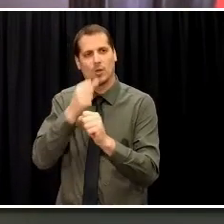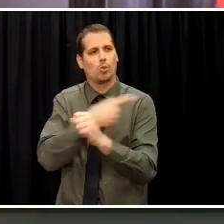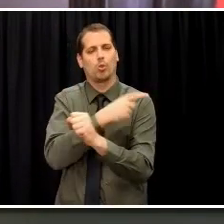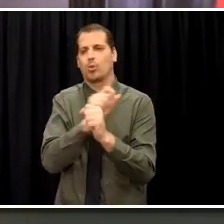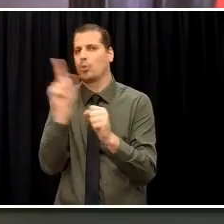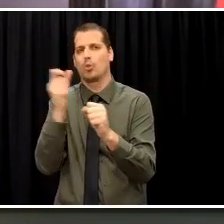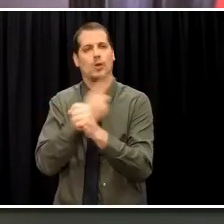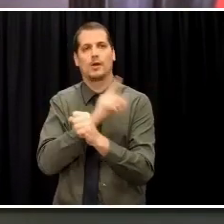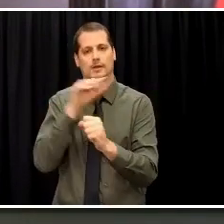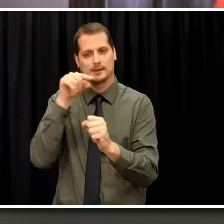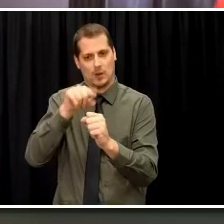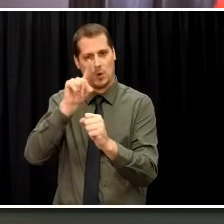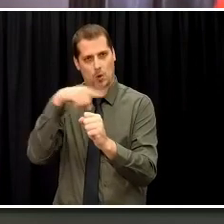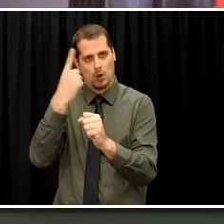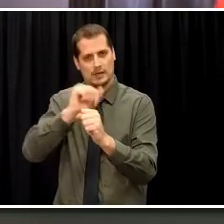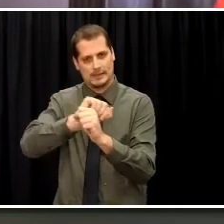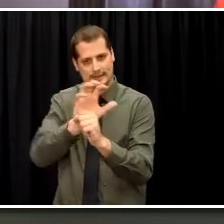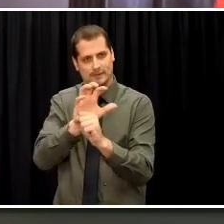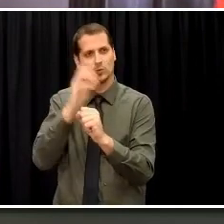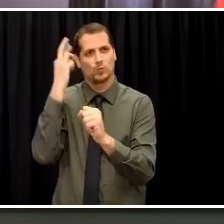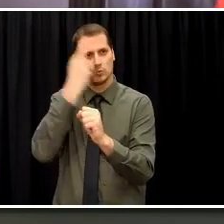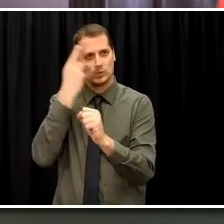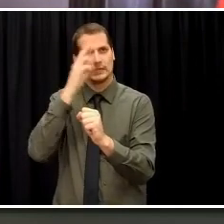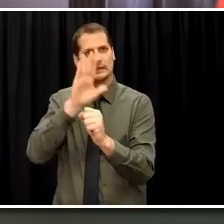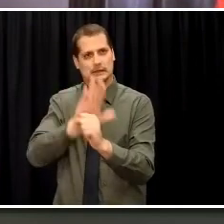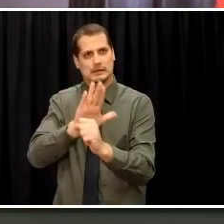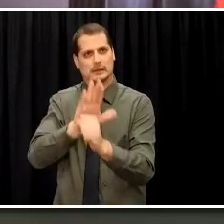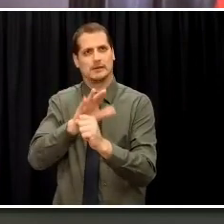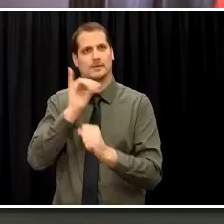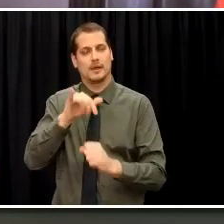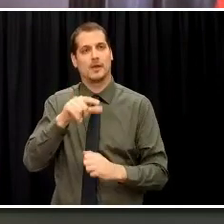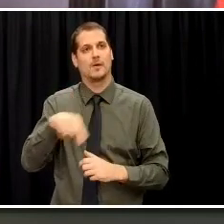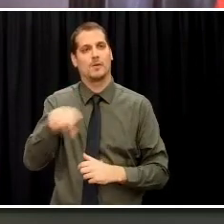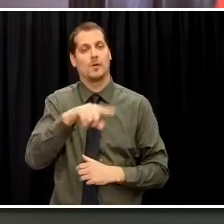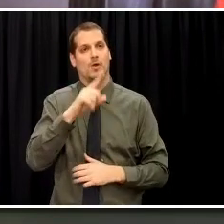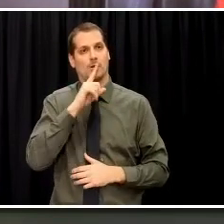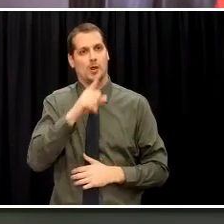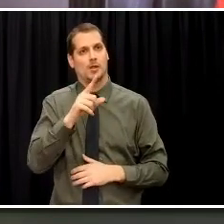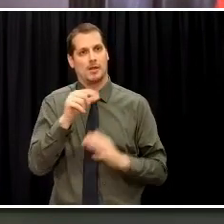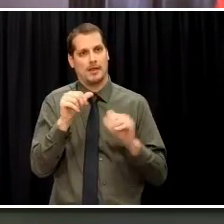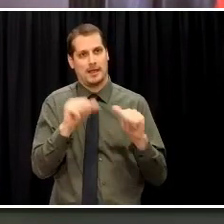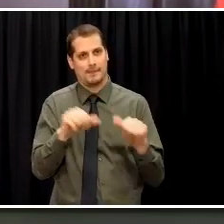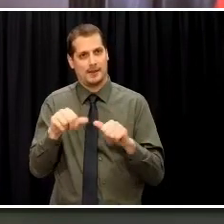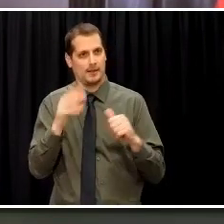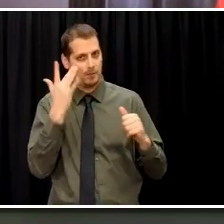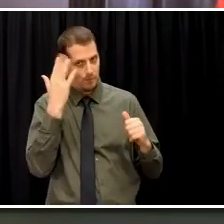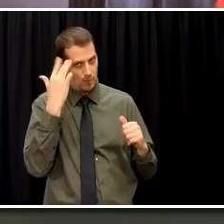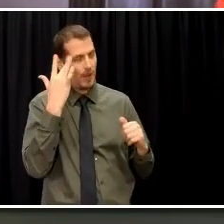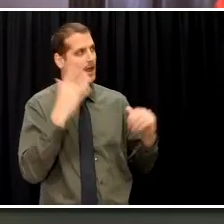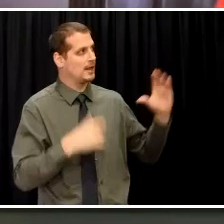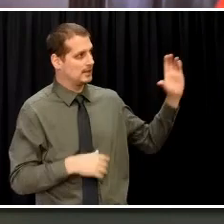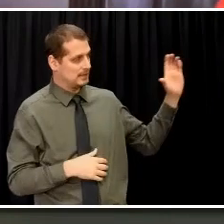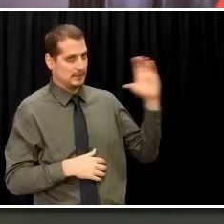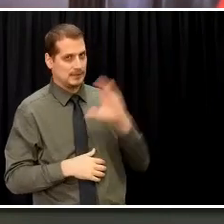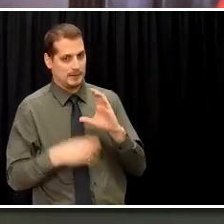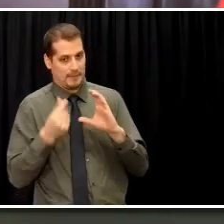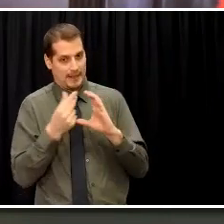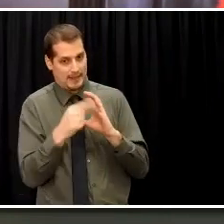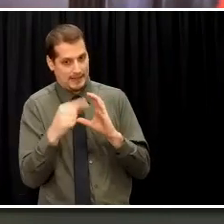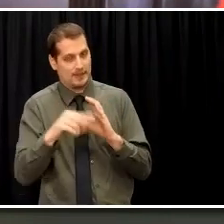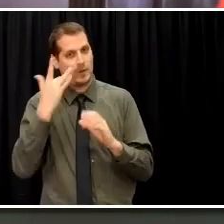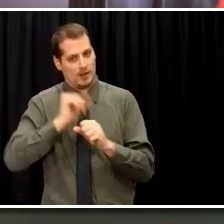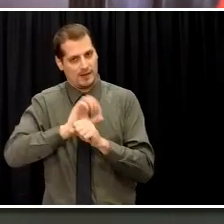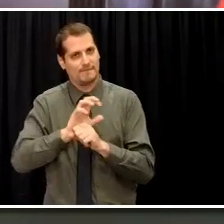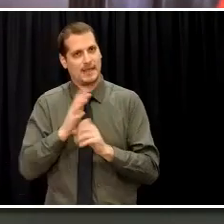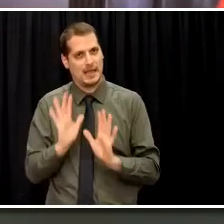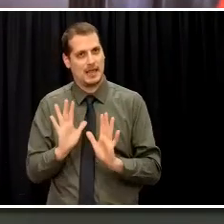COVID pandemic, that those are eligible for reimbursement. So this is not a